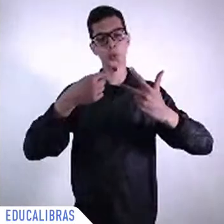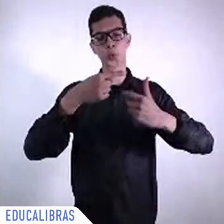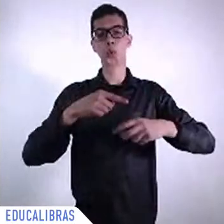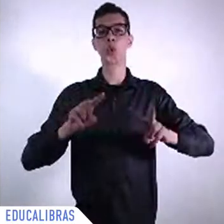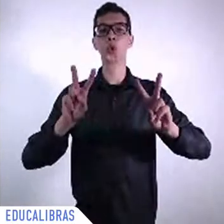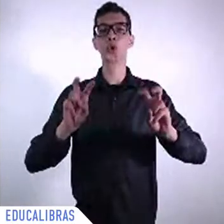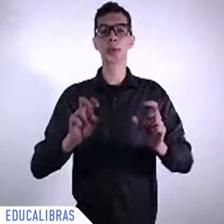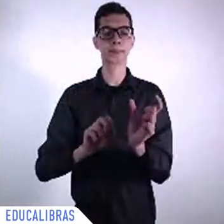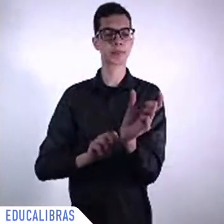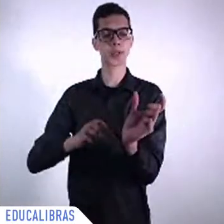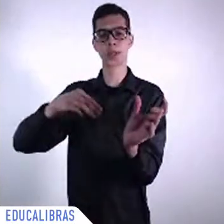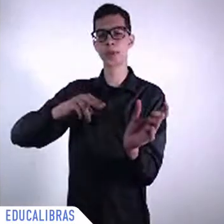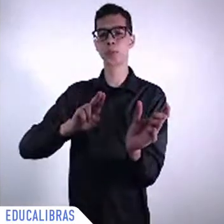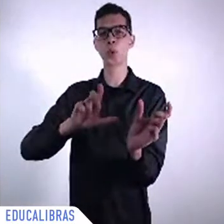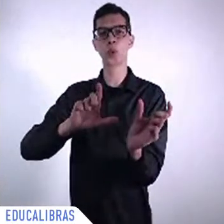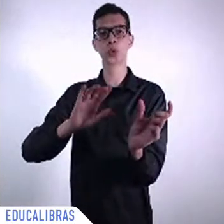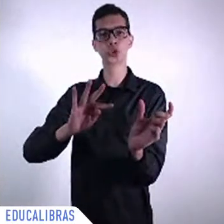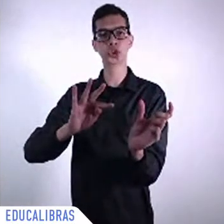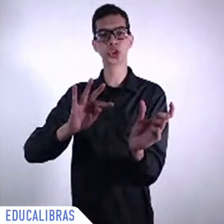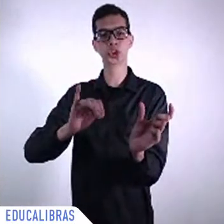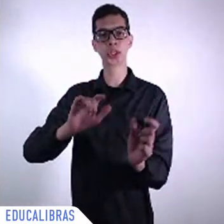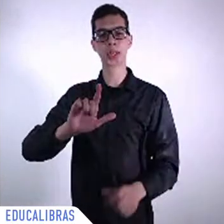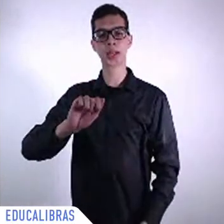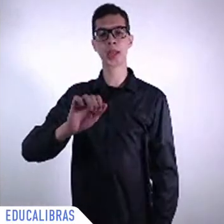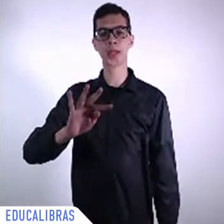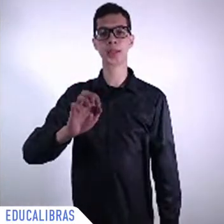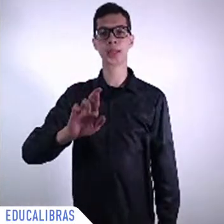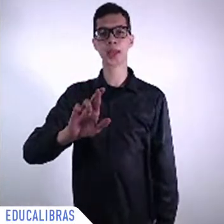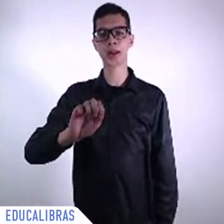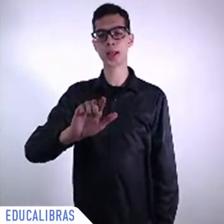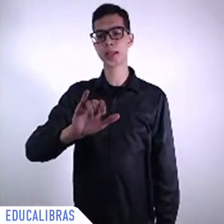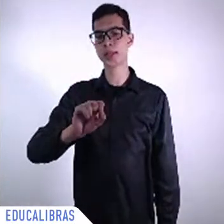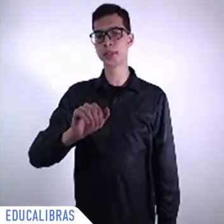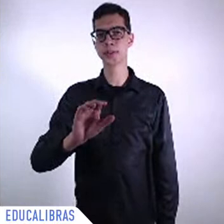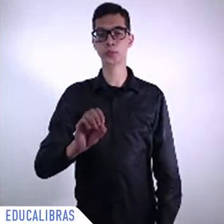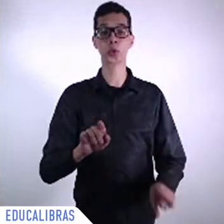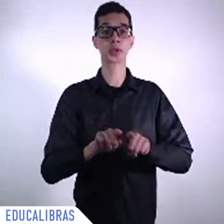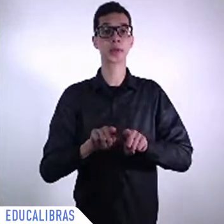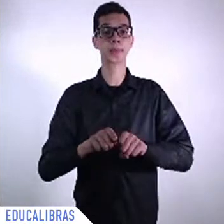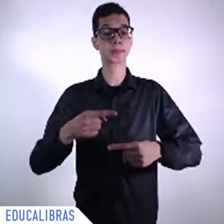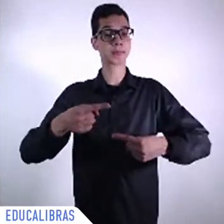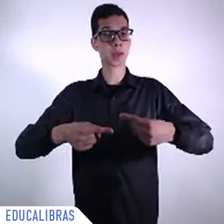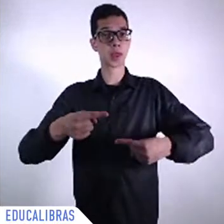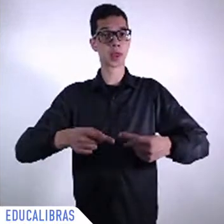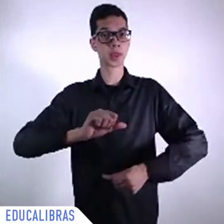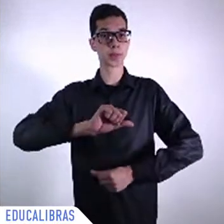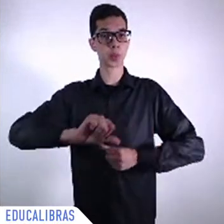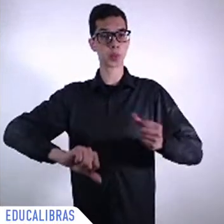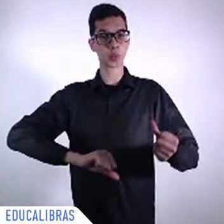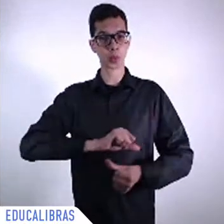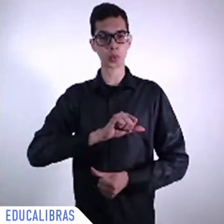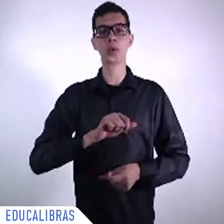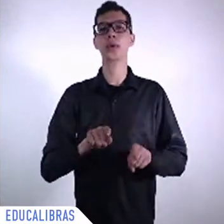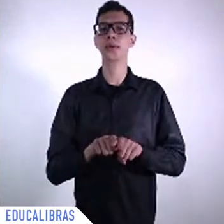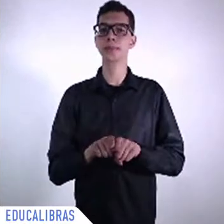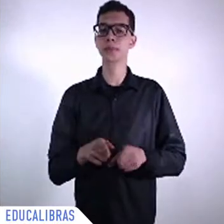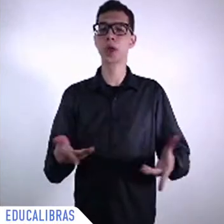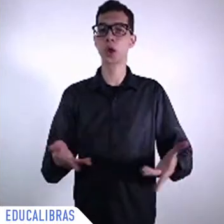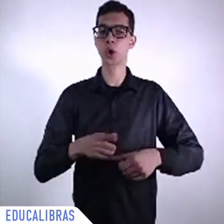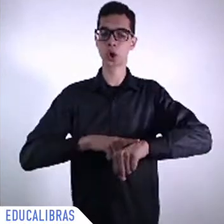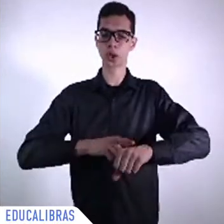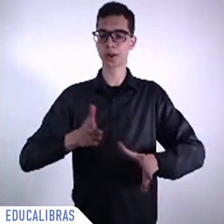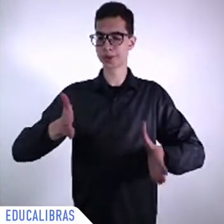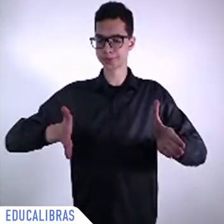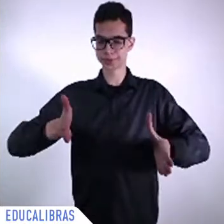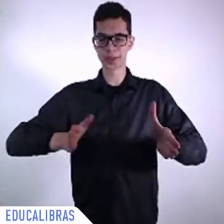the role of Brazil, and this was, I was trying a little bit to do the positive, the very important role that Brazil